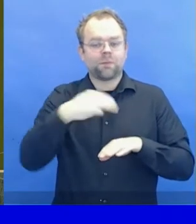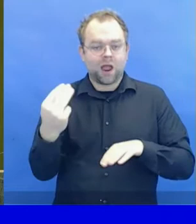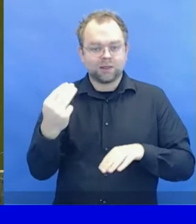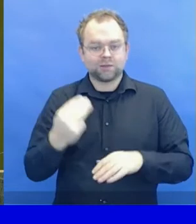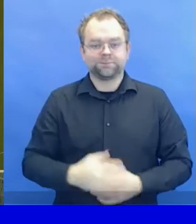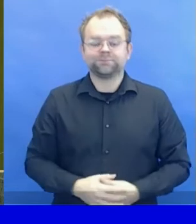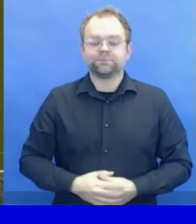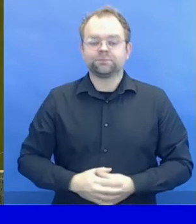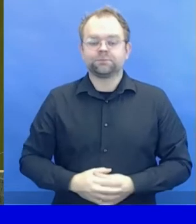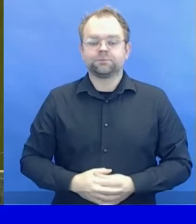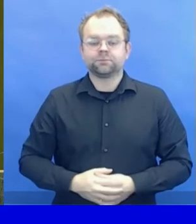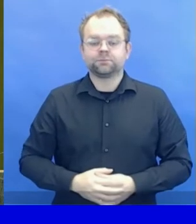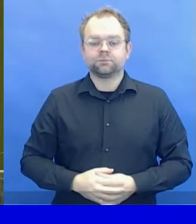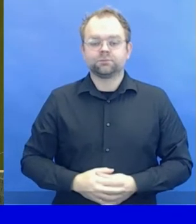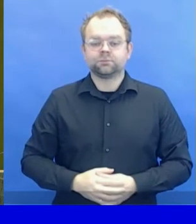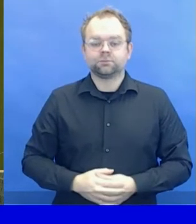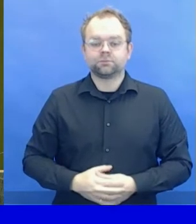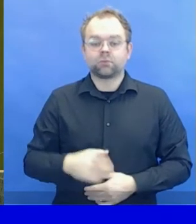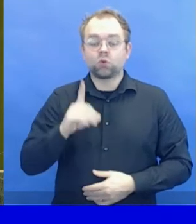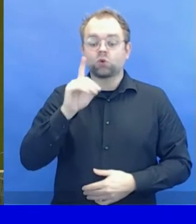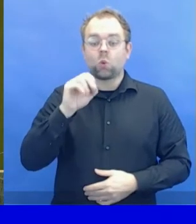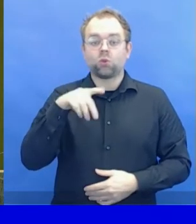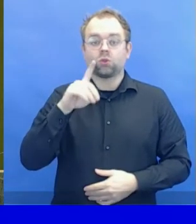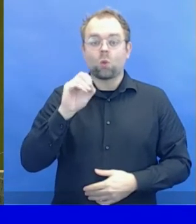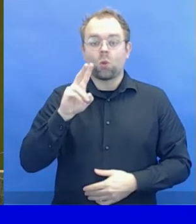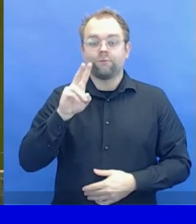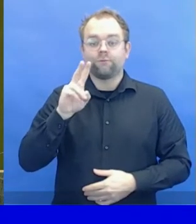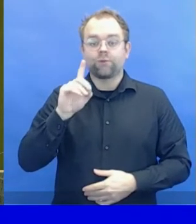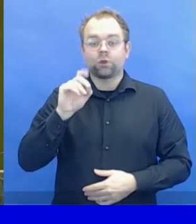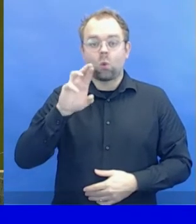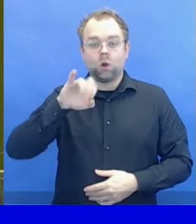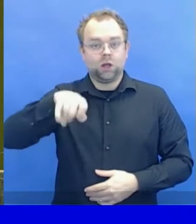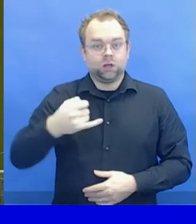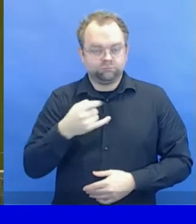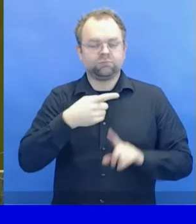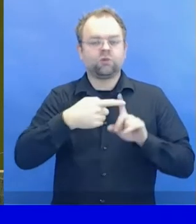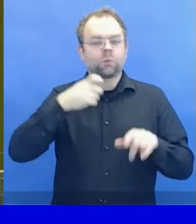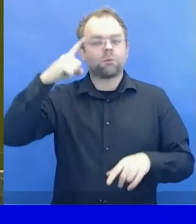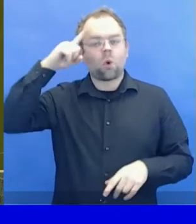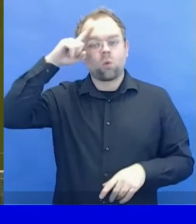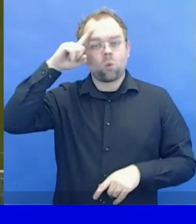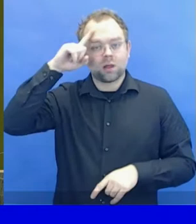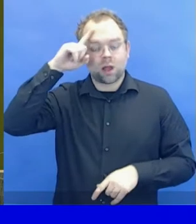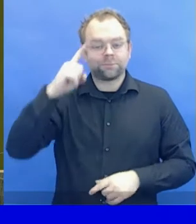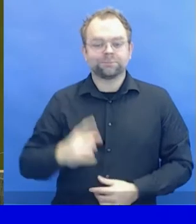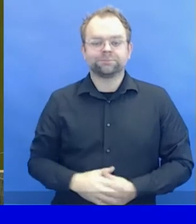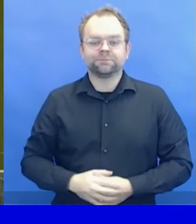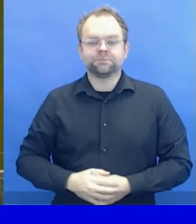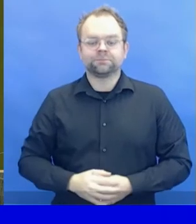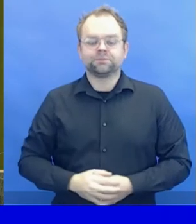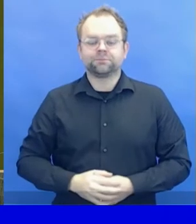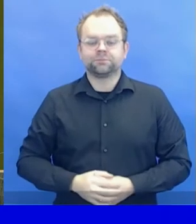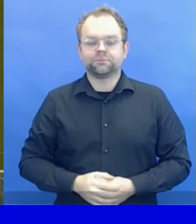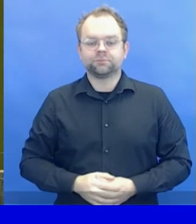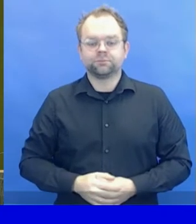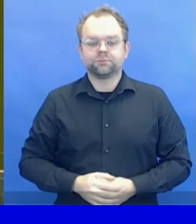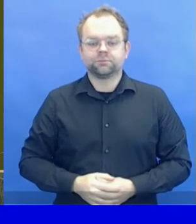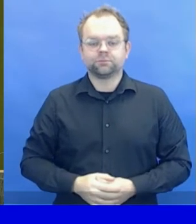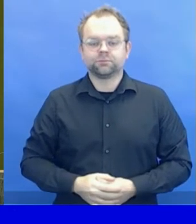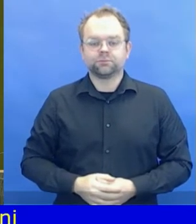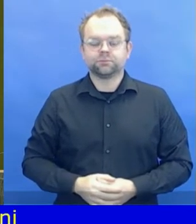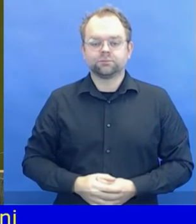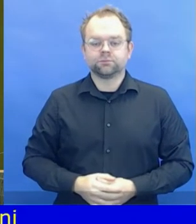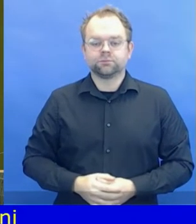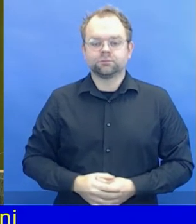Mr. Yatma Fal Senegal, Ms. Vivian Fernandez de Torrijo from Panama,